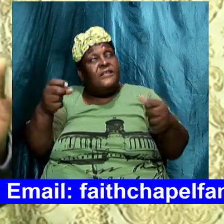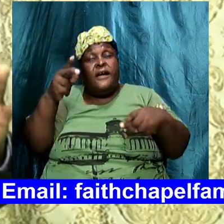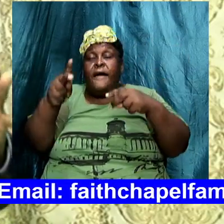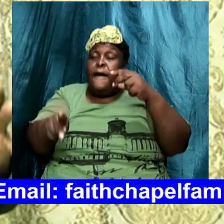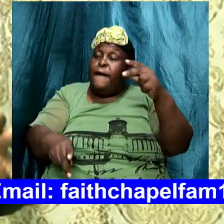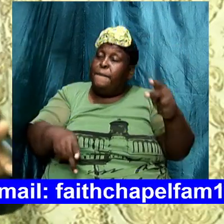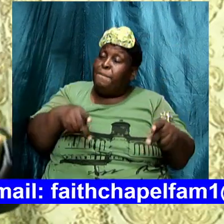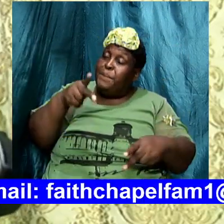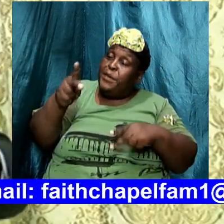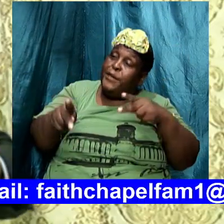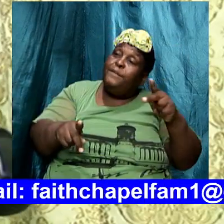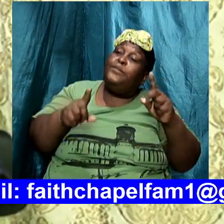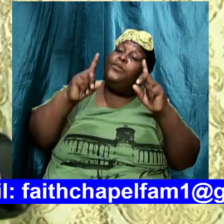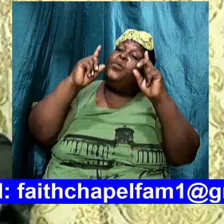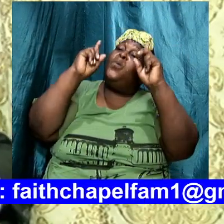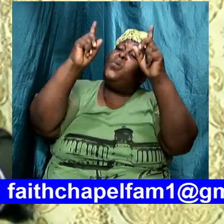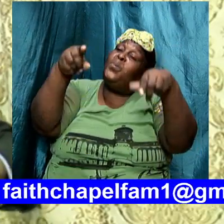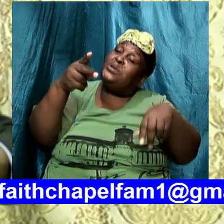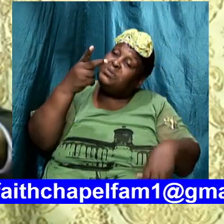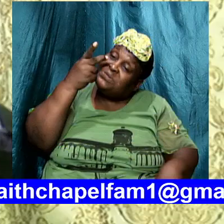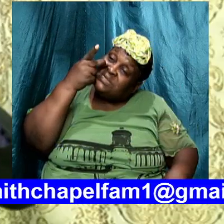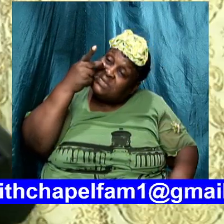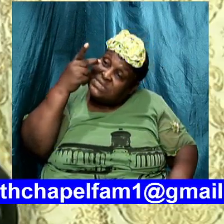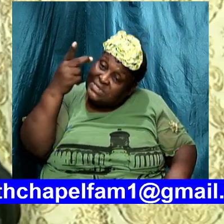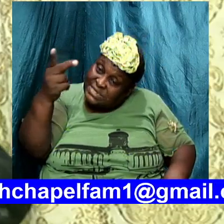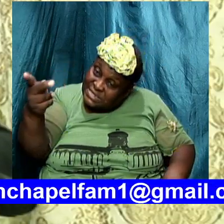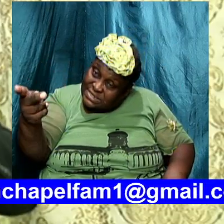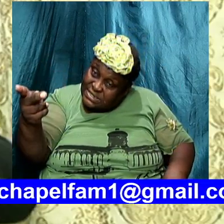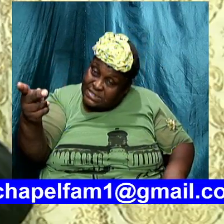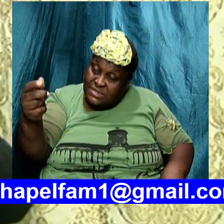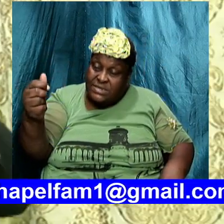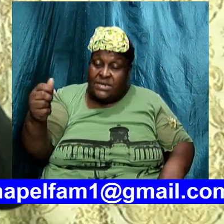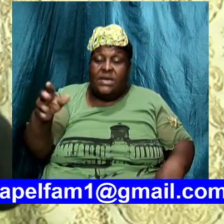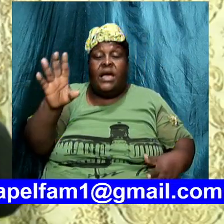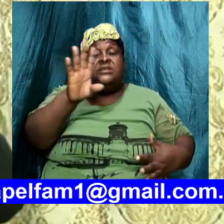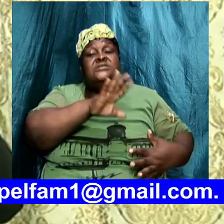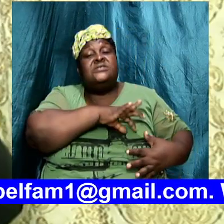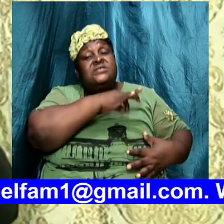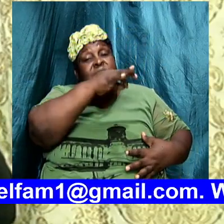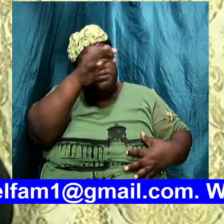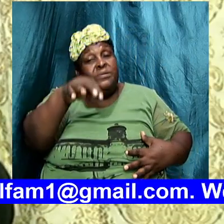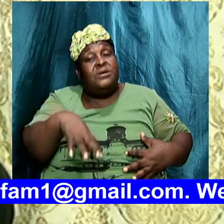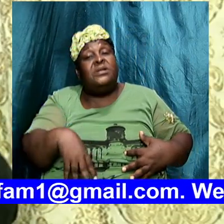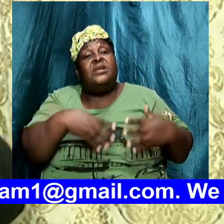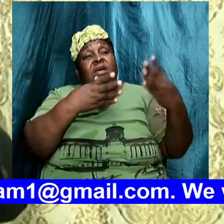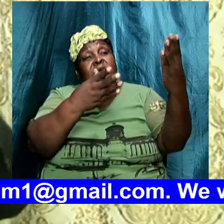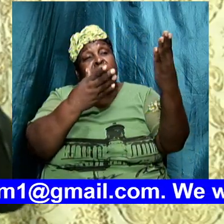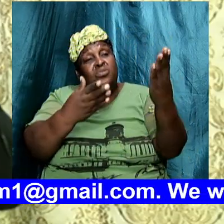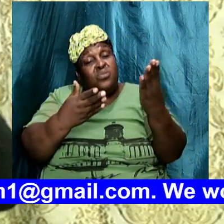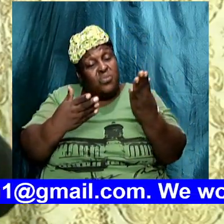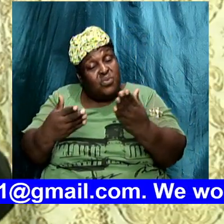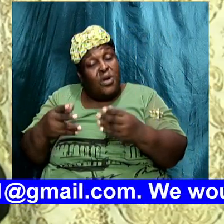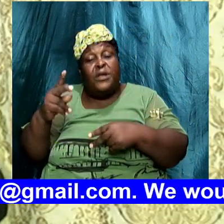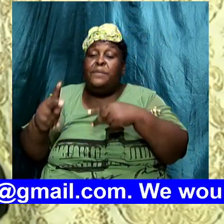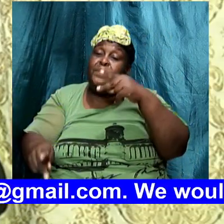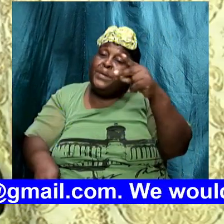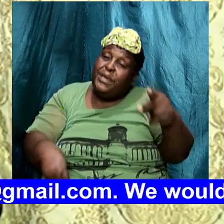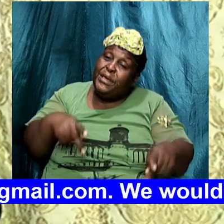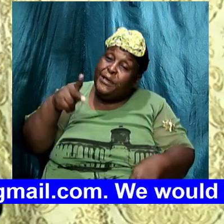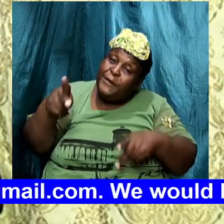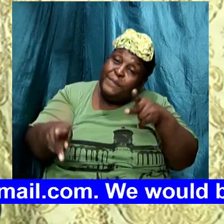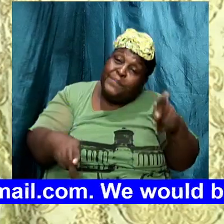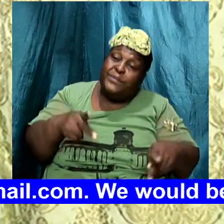these are the things that people want and it's a spirit that is driving people to think this way but it's the spirit